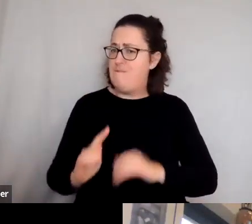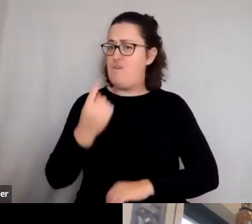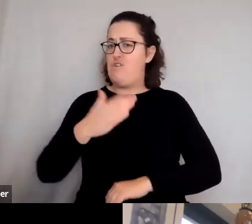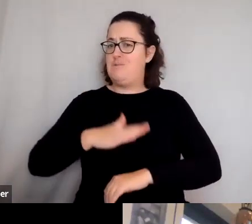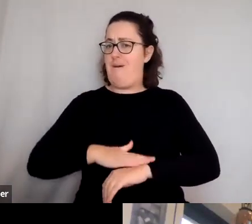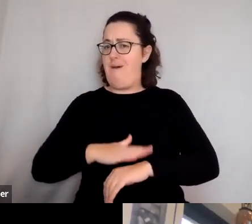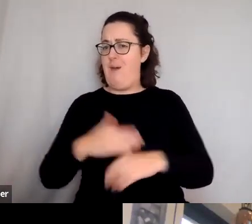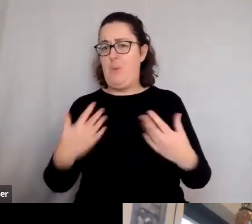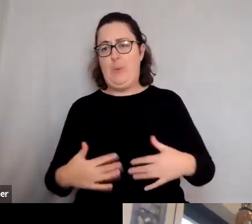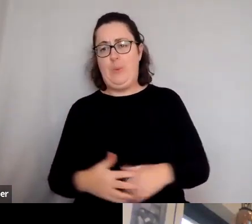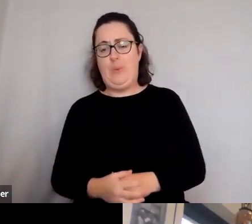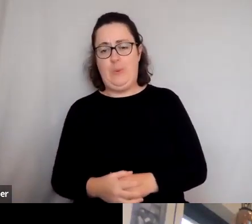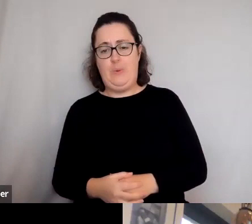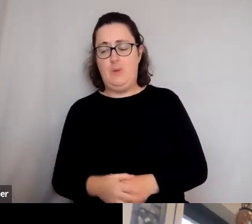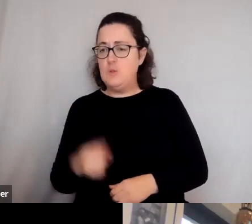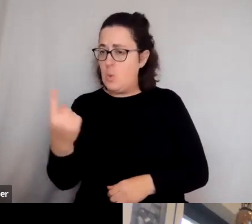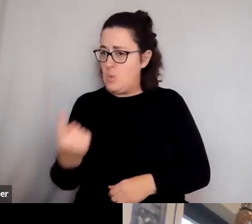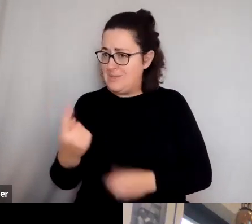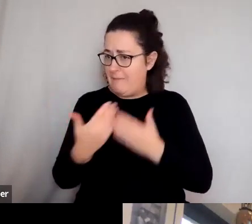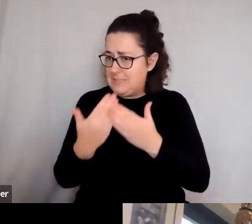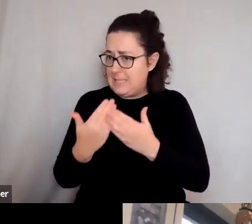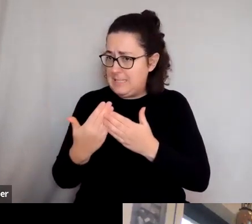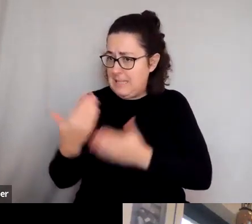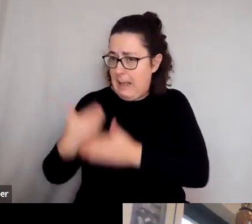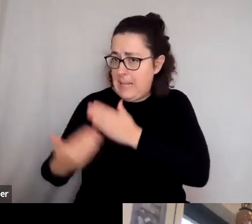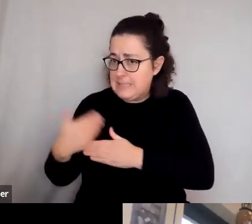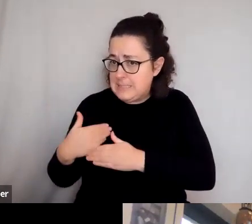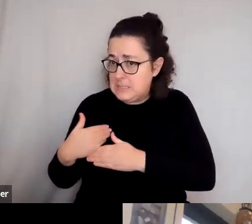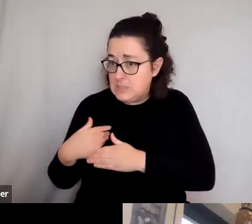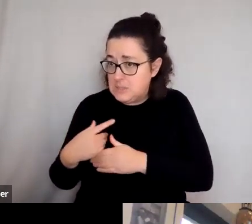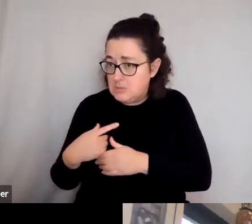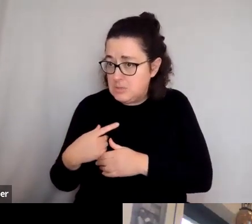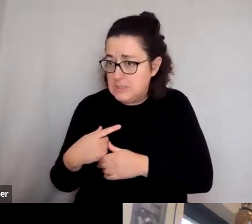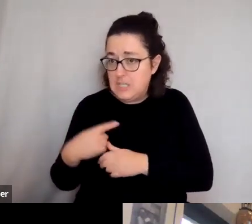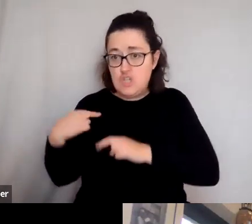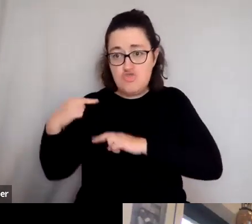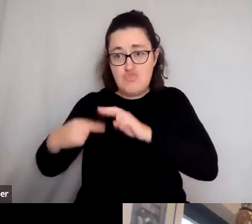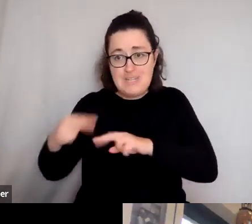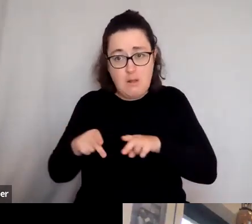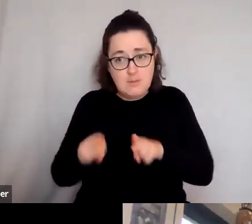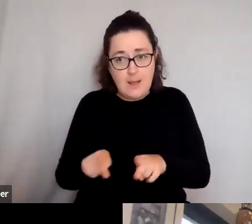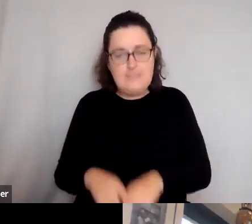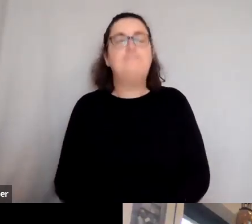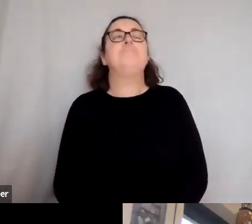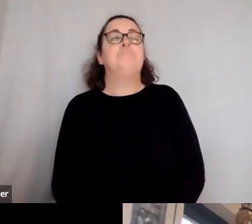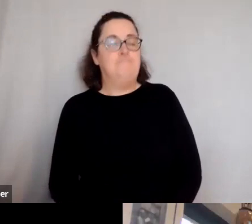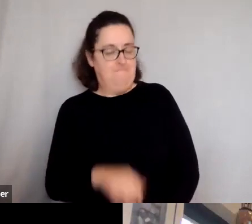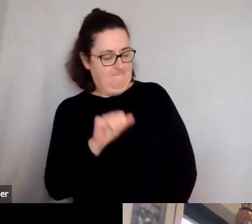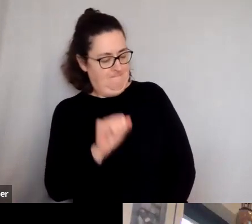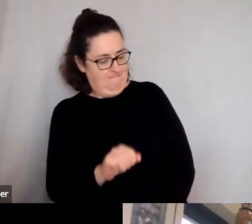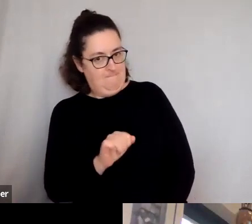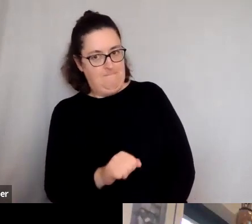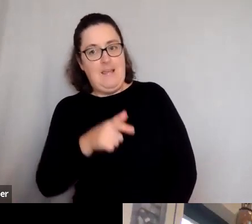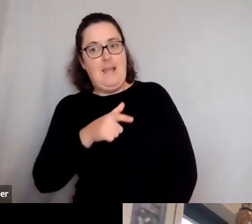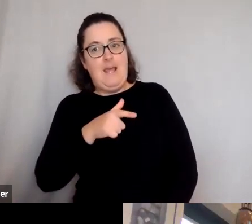studied classics at school? Did you do it in a traditional kind of? Very, very traditional way. You know, I did